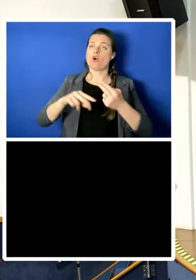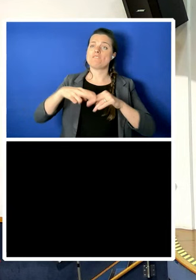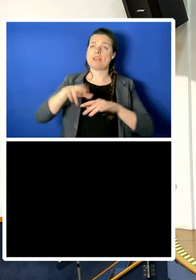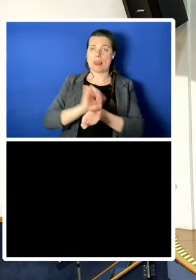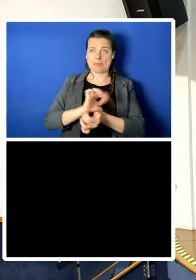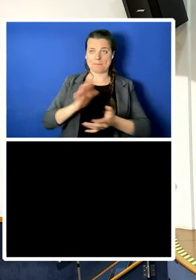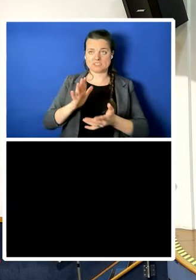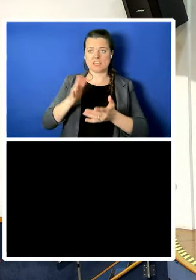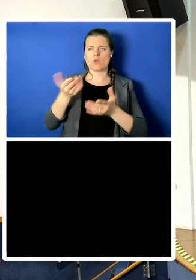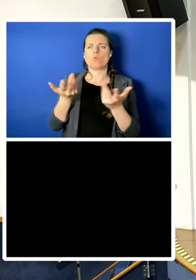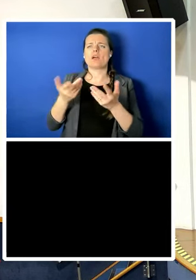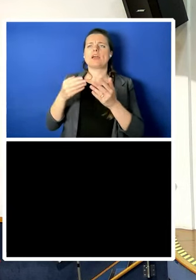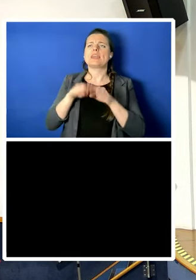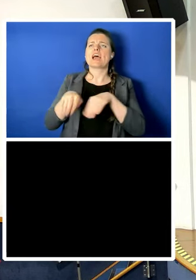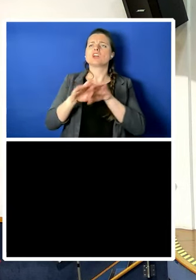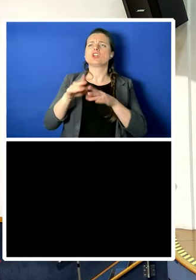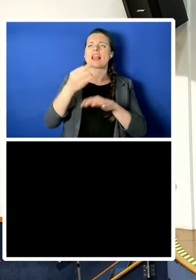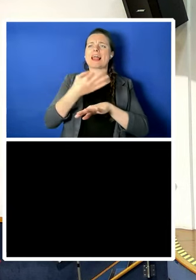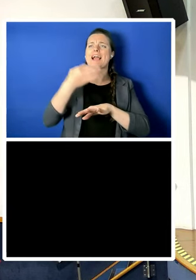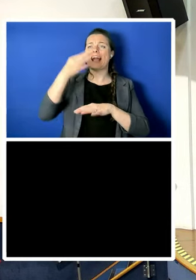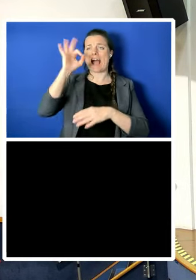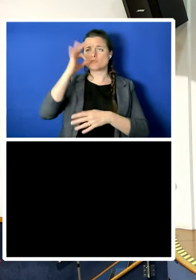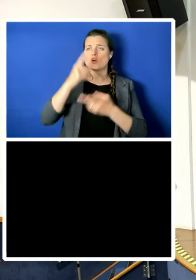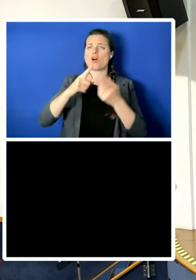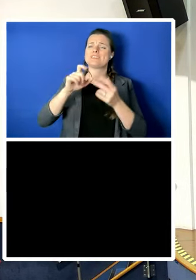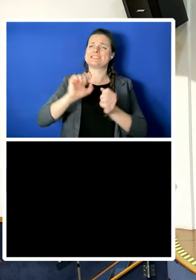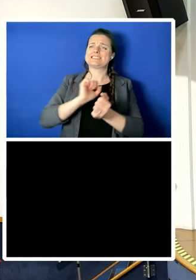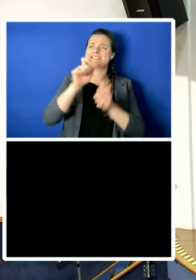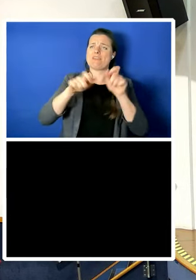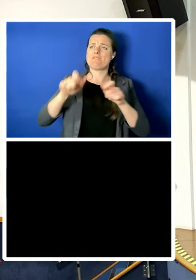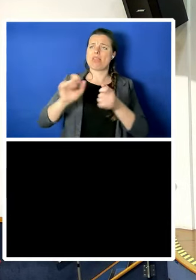General for England and Wales from 2016 to 2020.